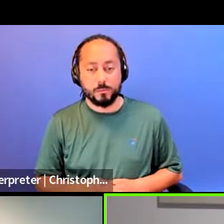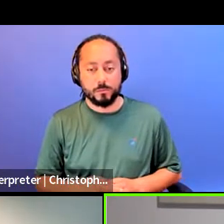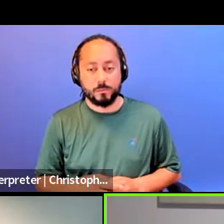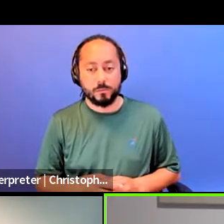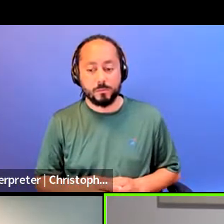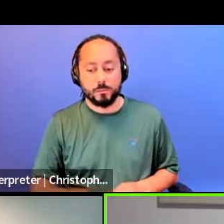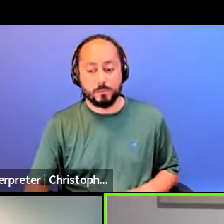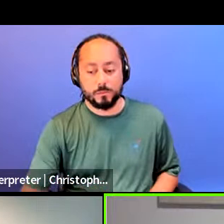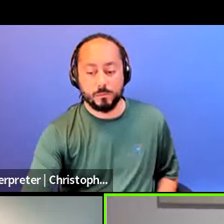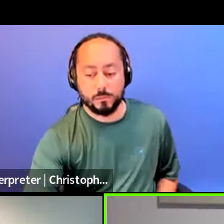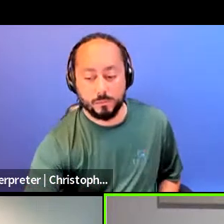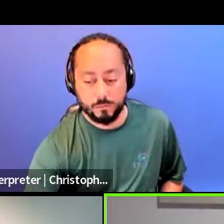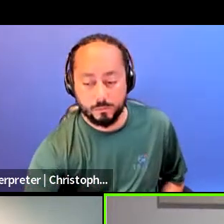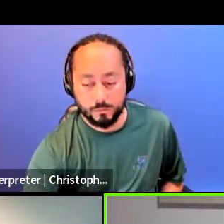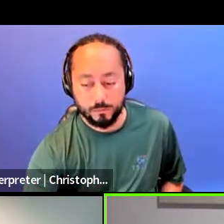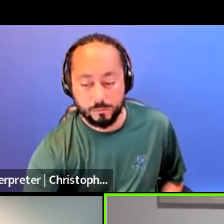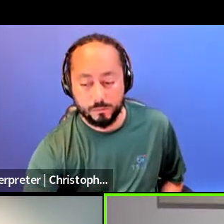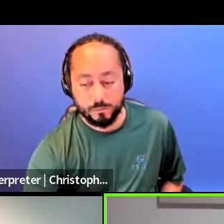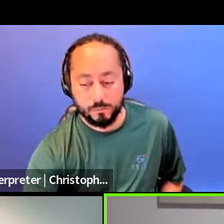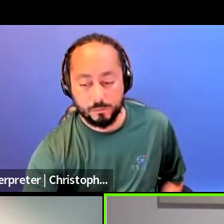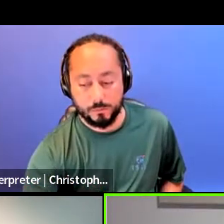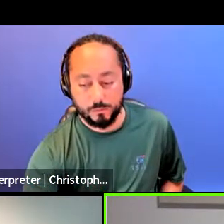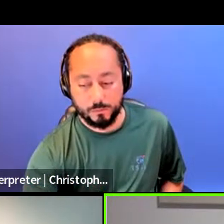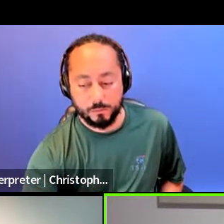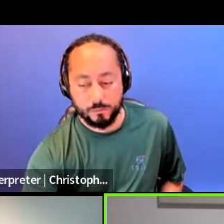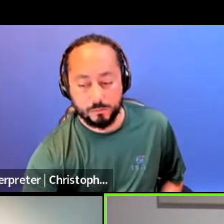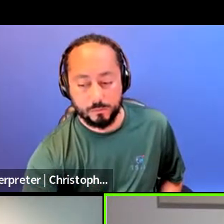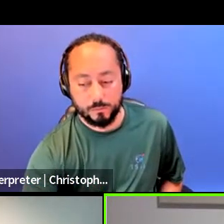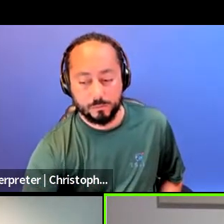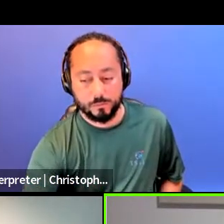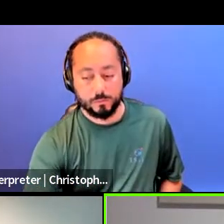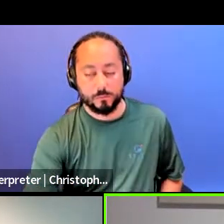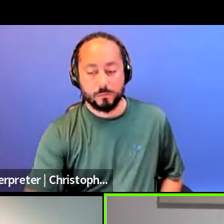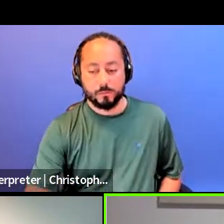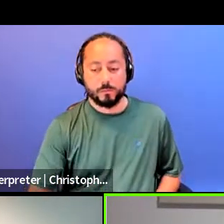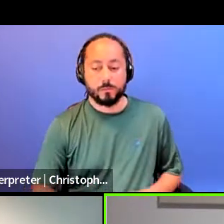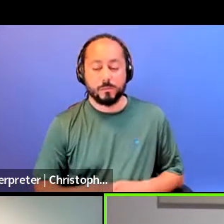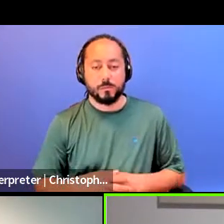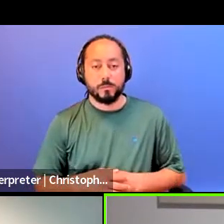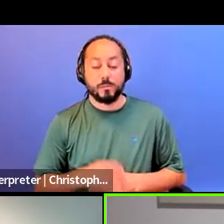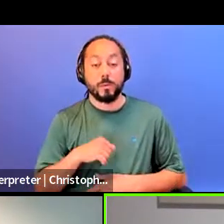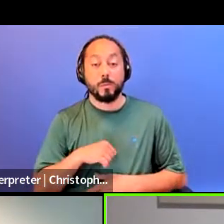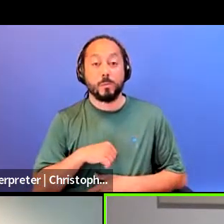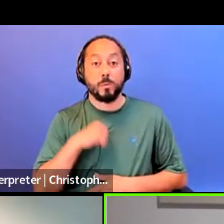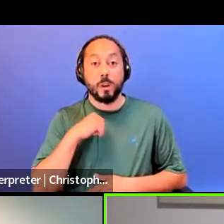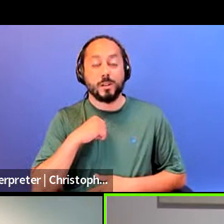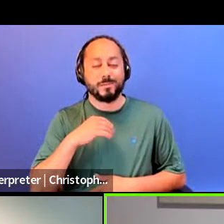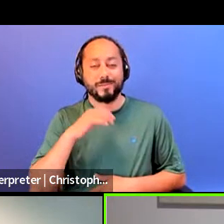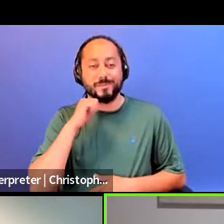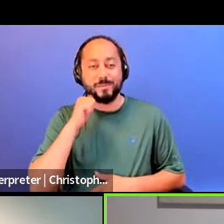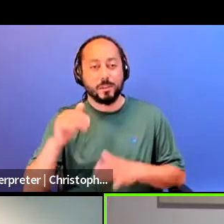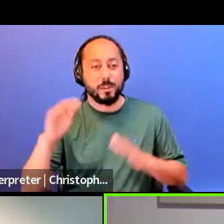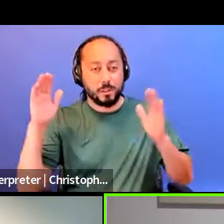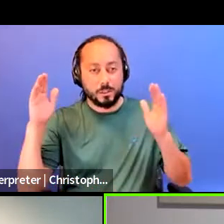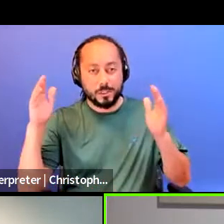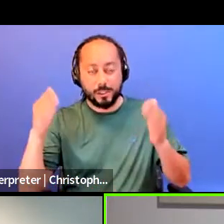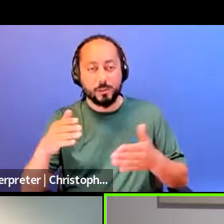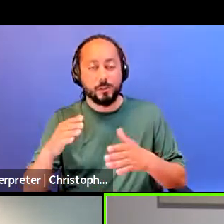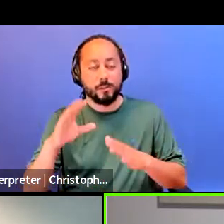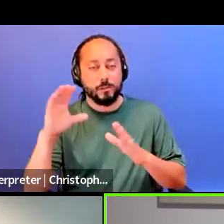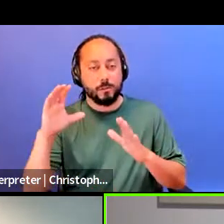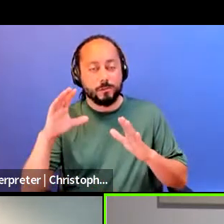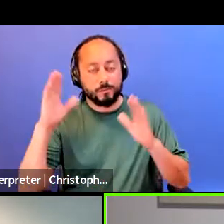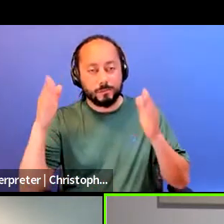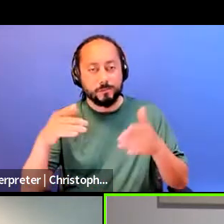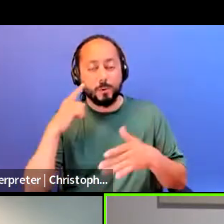Pride is not a central focus for so many indigiqueer, trans,